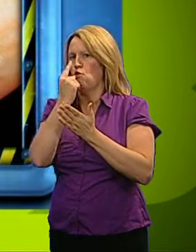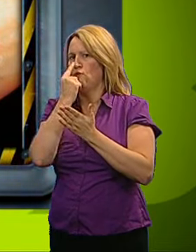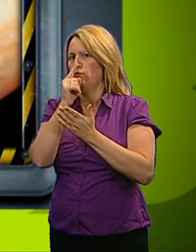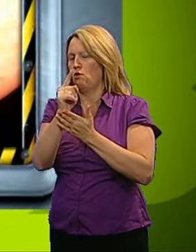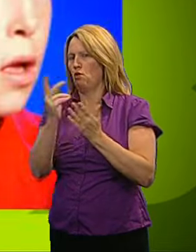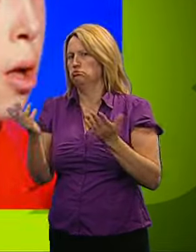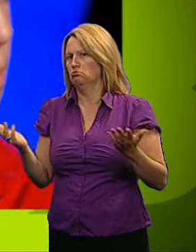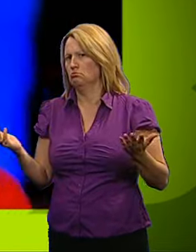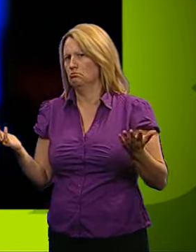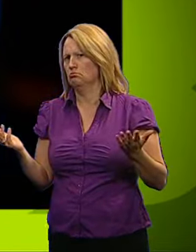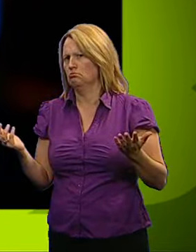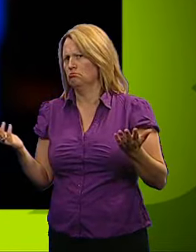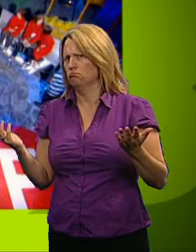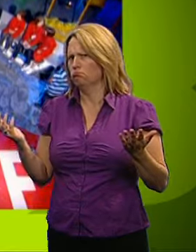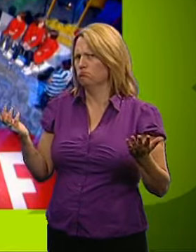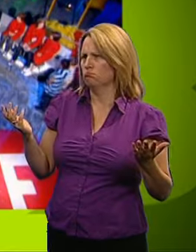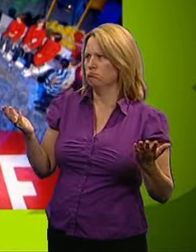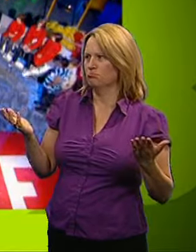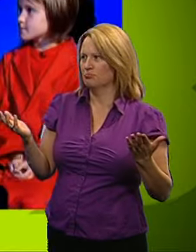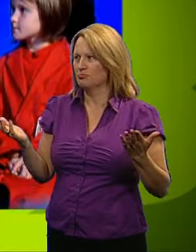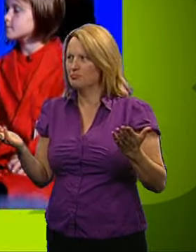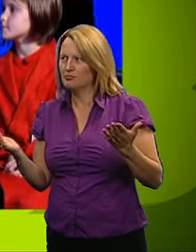True or false? Right. What do you think?